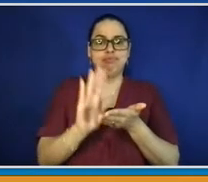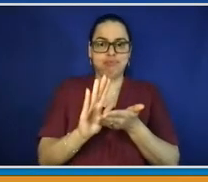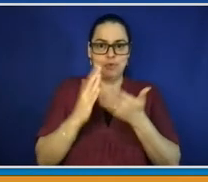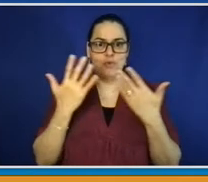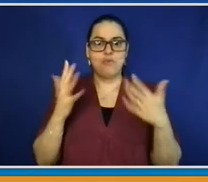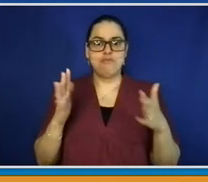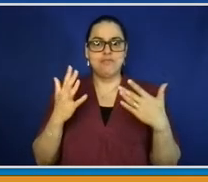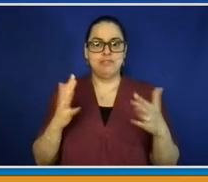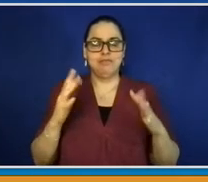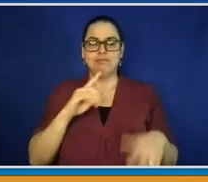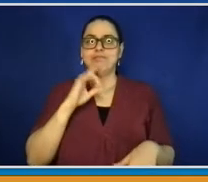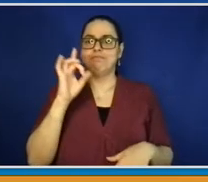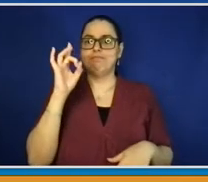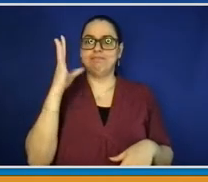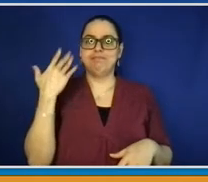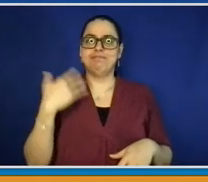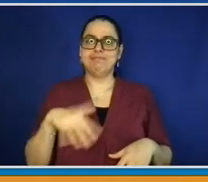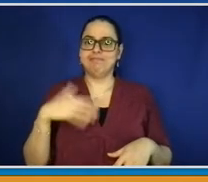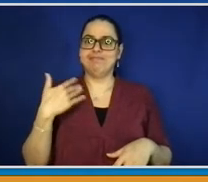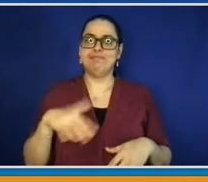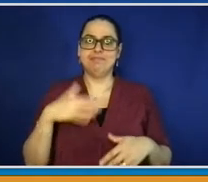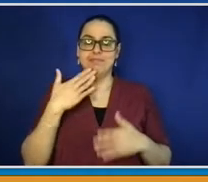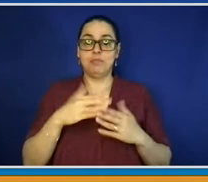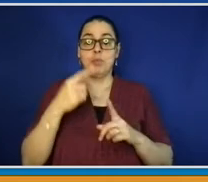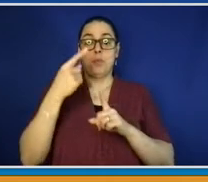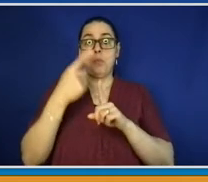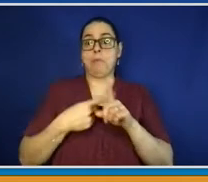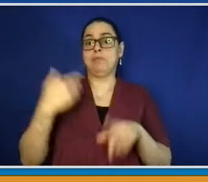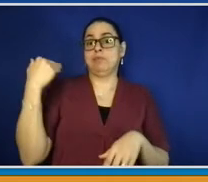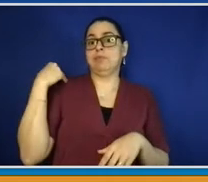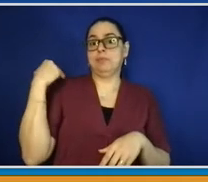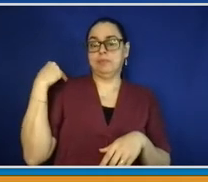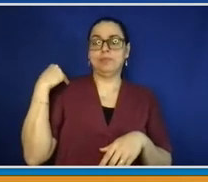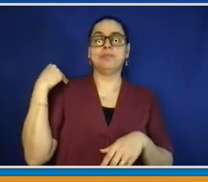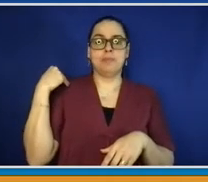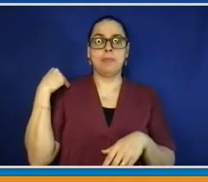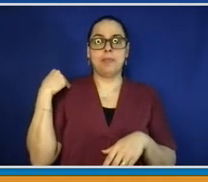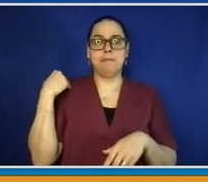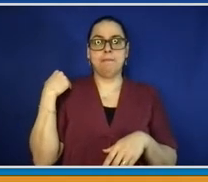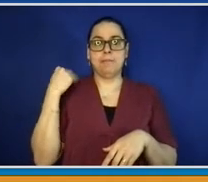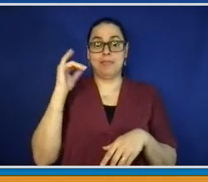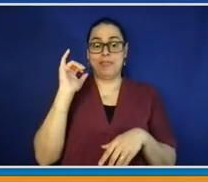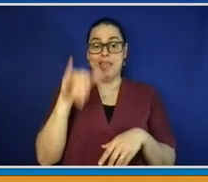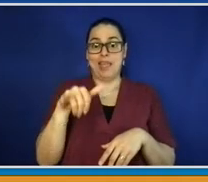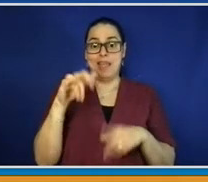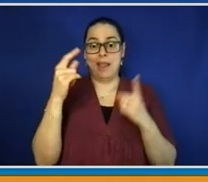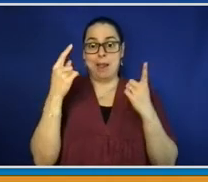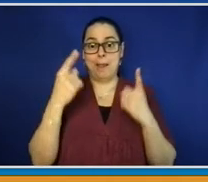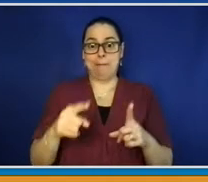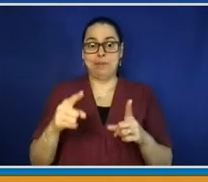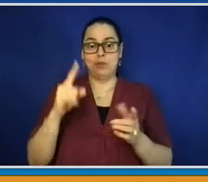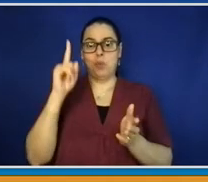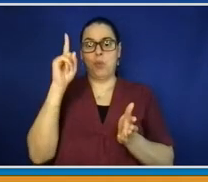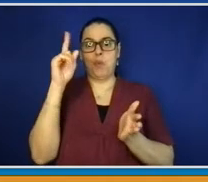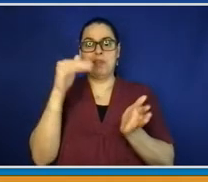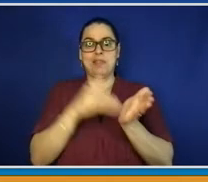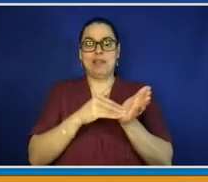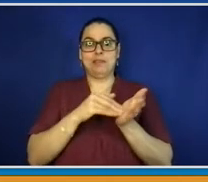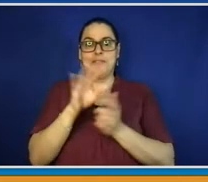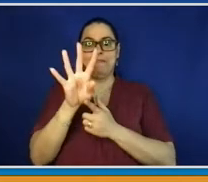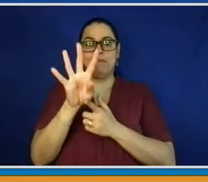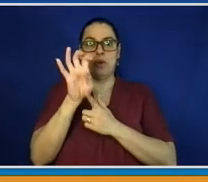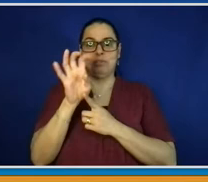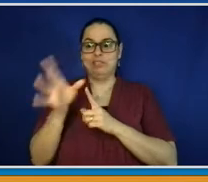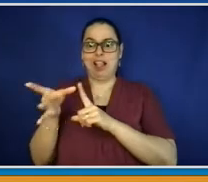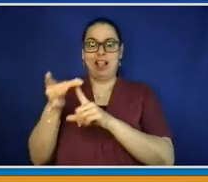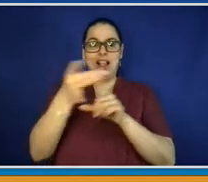April into May, on May 14th, had 1,100 active cases of COVID, and we were pleased